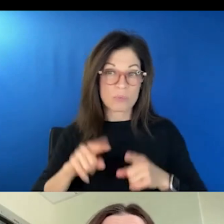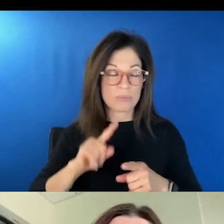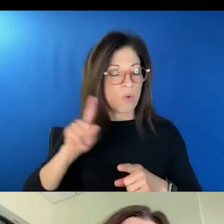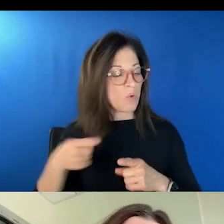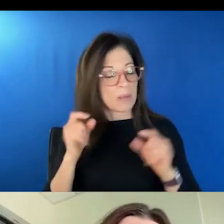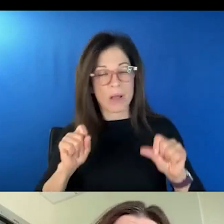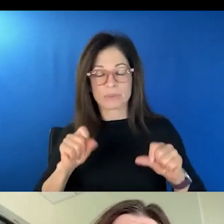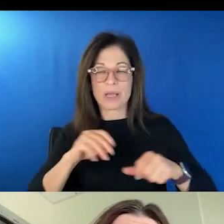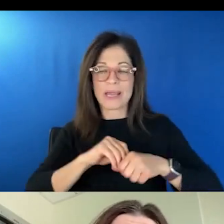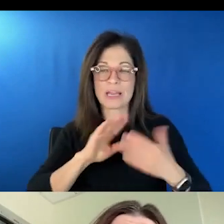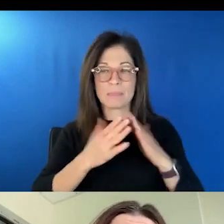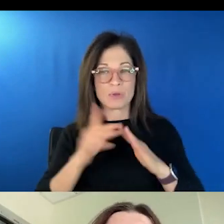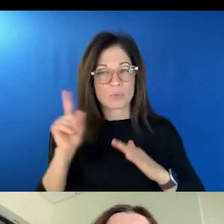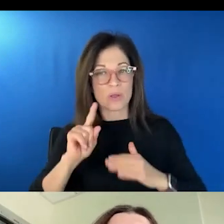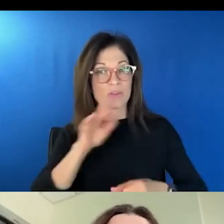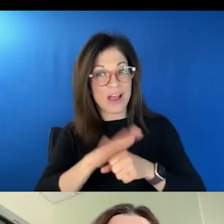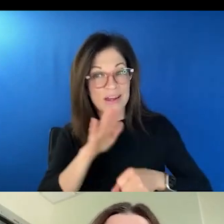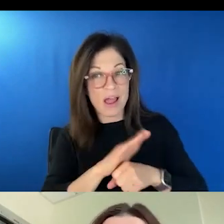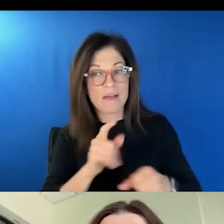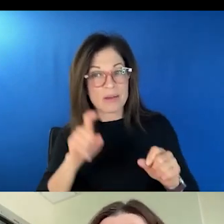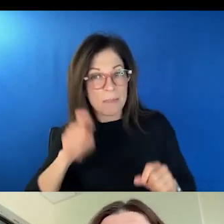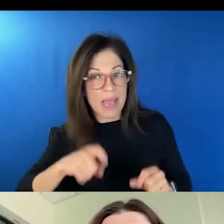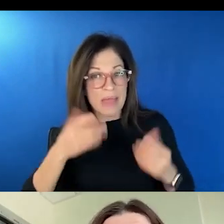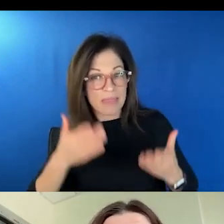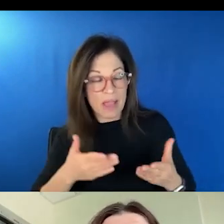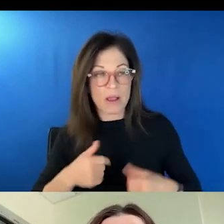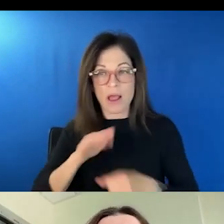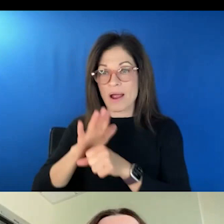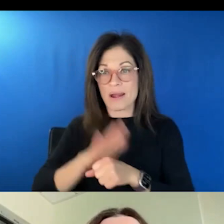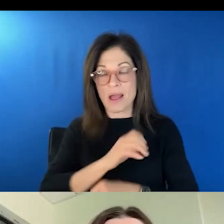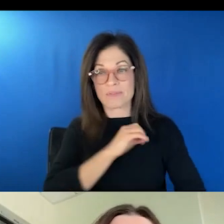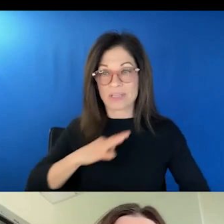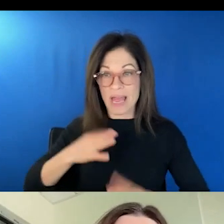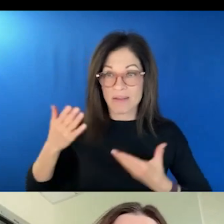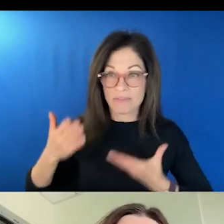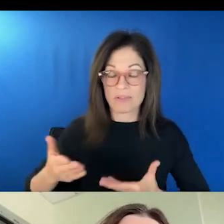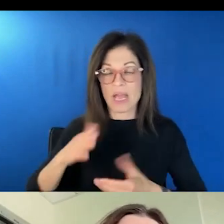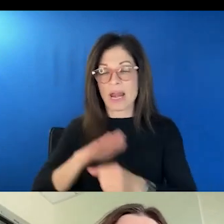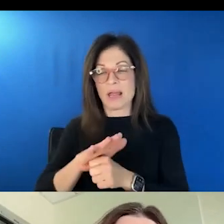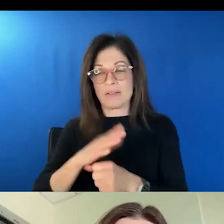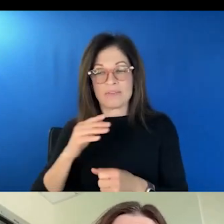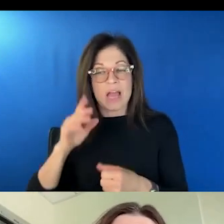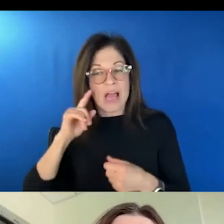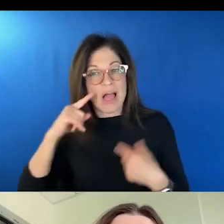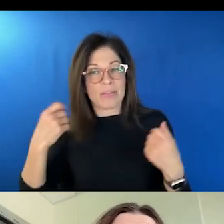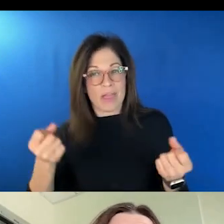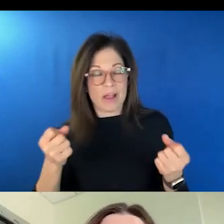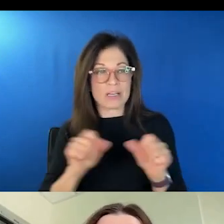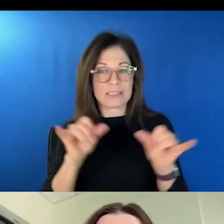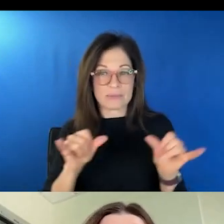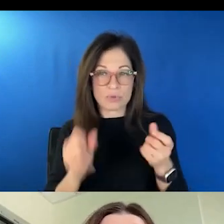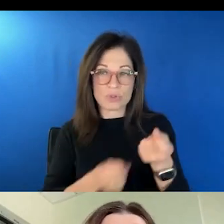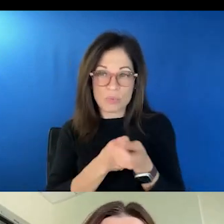communities where there was enough demand present, the personnel was available to staff them, and there was a healthcare infrastructure to support them.